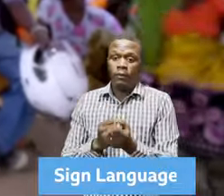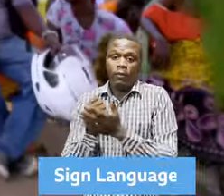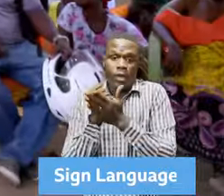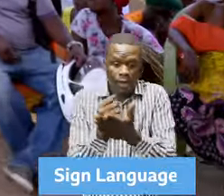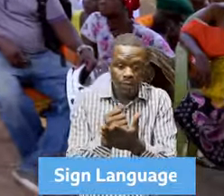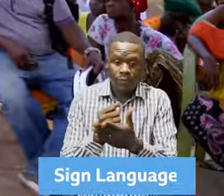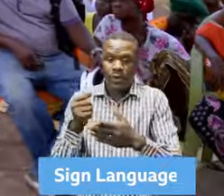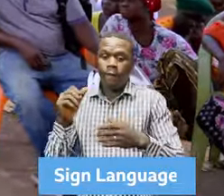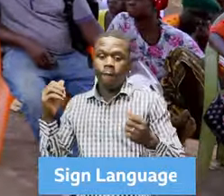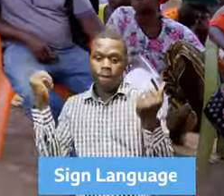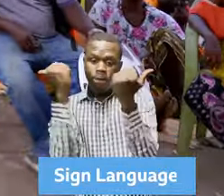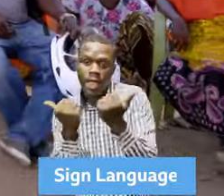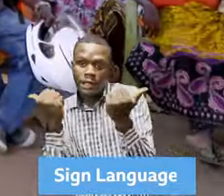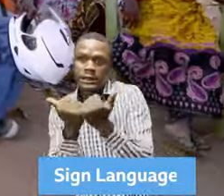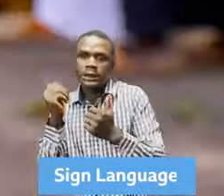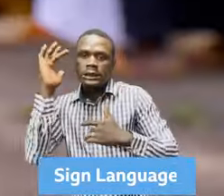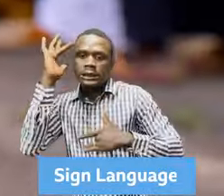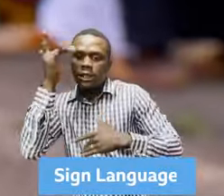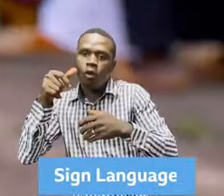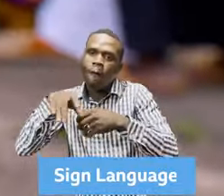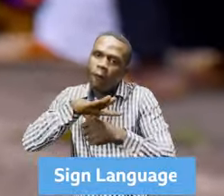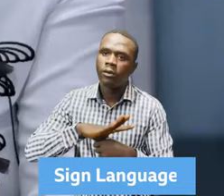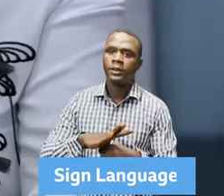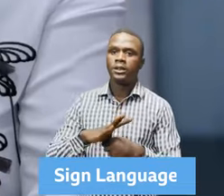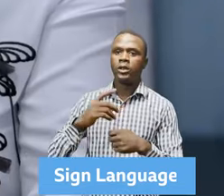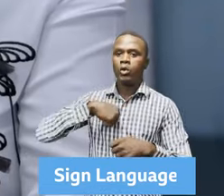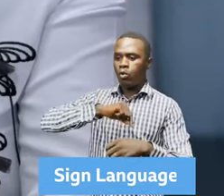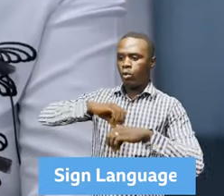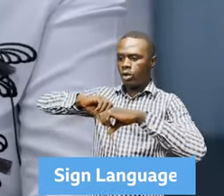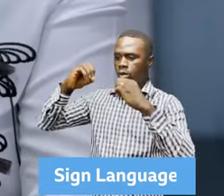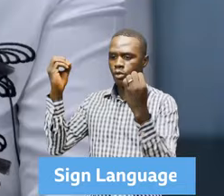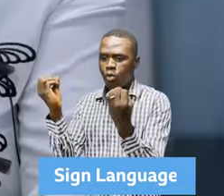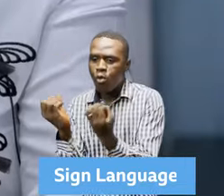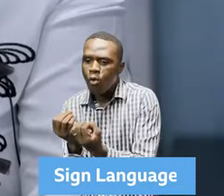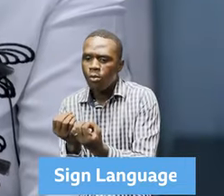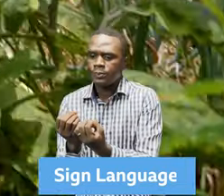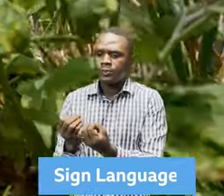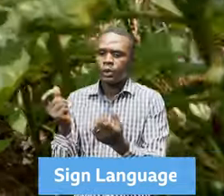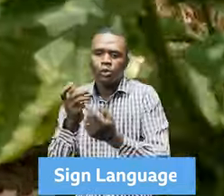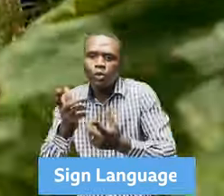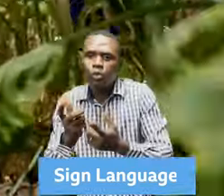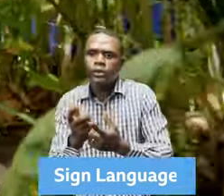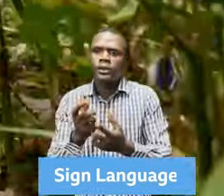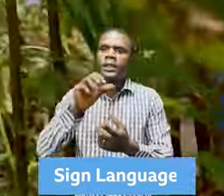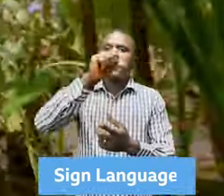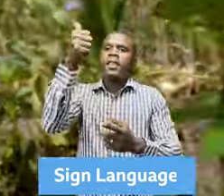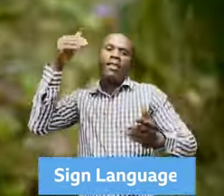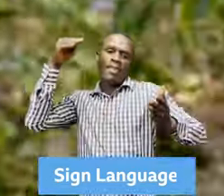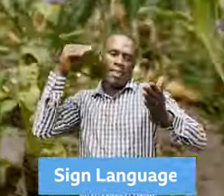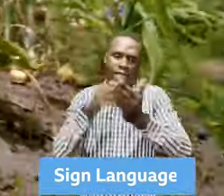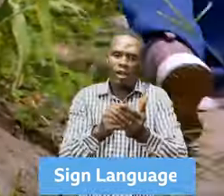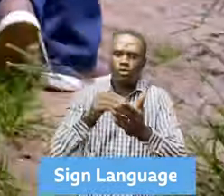post-COVID support for vegetable production. And these groups have covered, planted 10,000